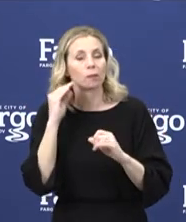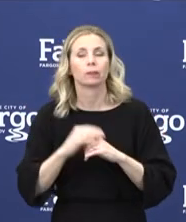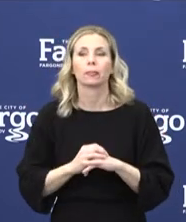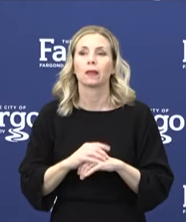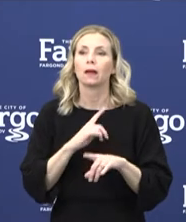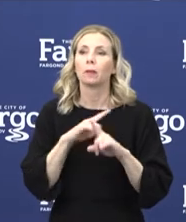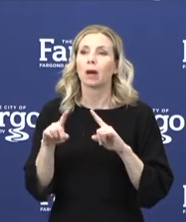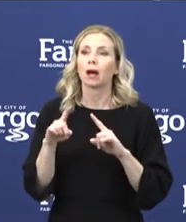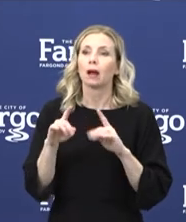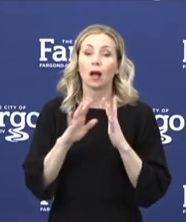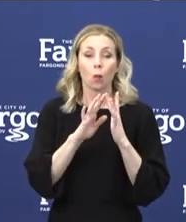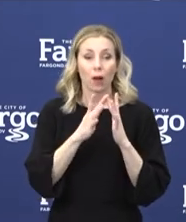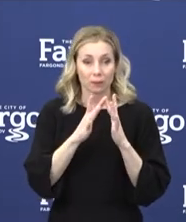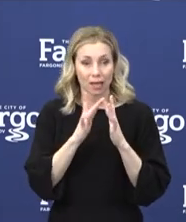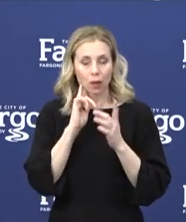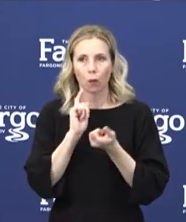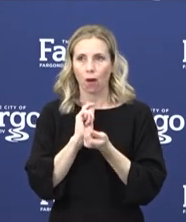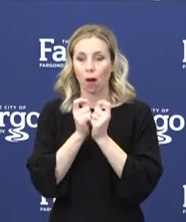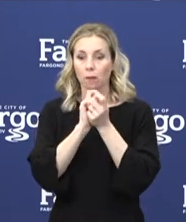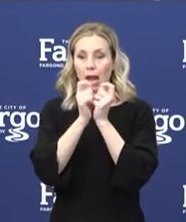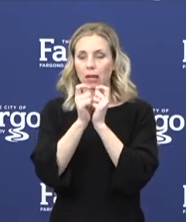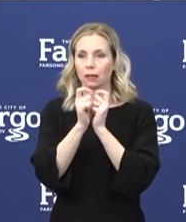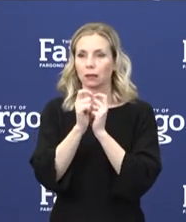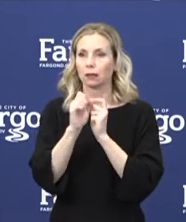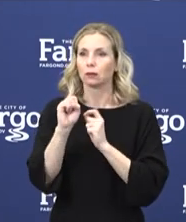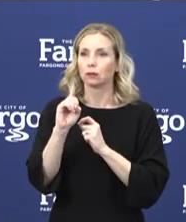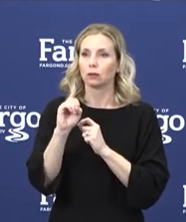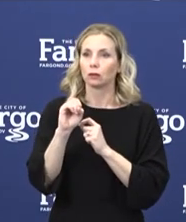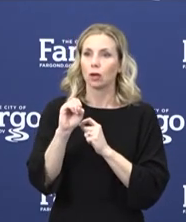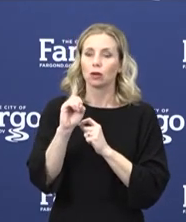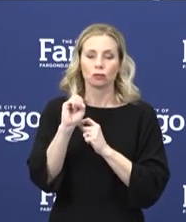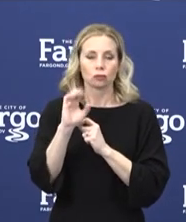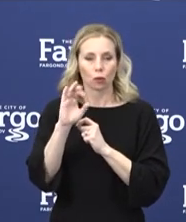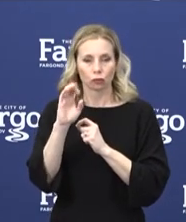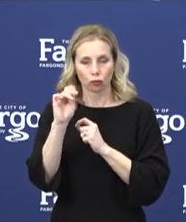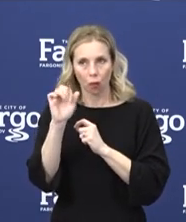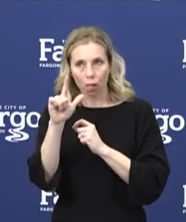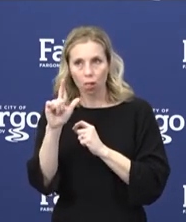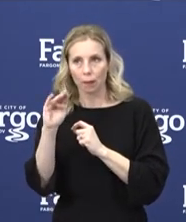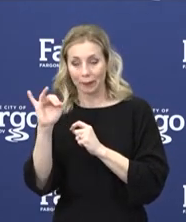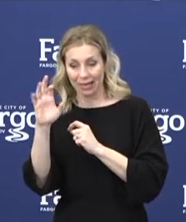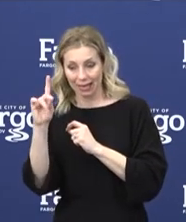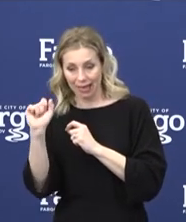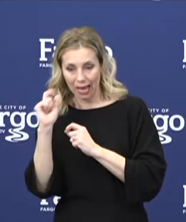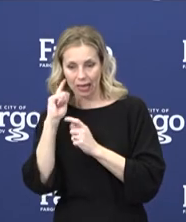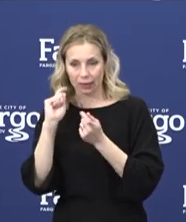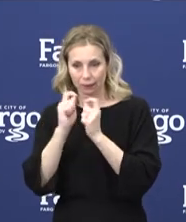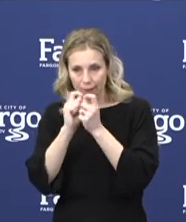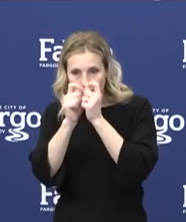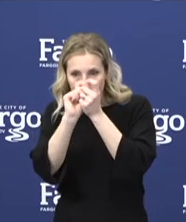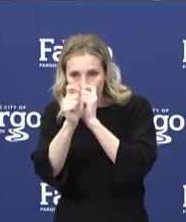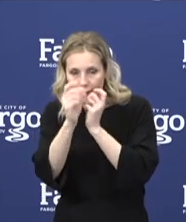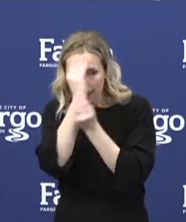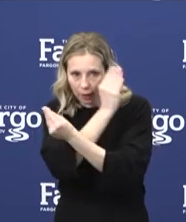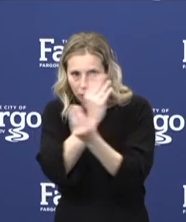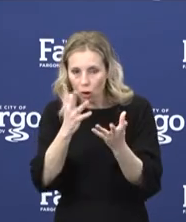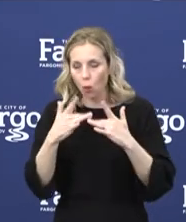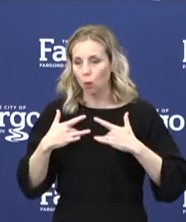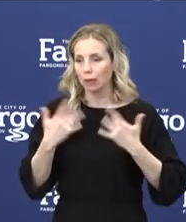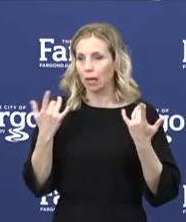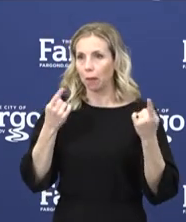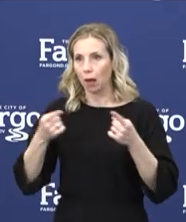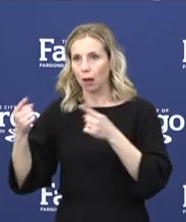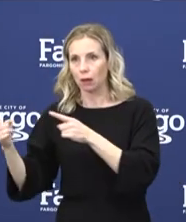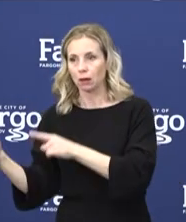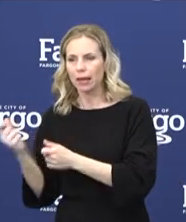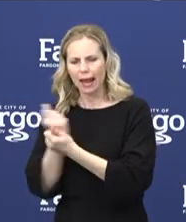updating our website and our social media channels in West Fargo to inform our residents about the services and anything that we can do to